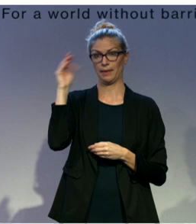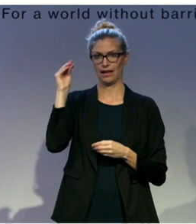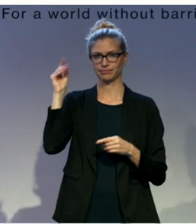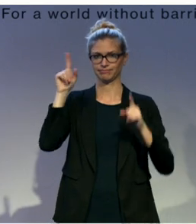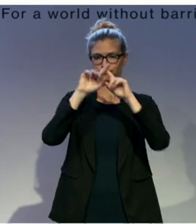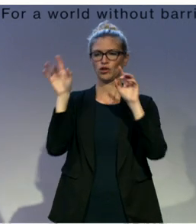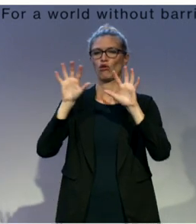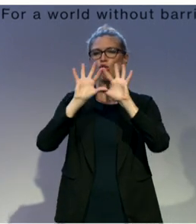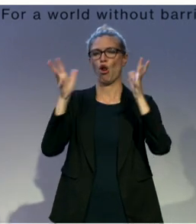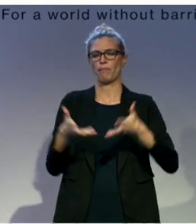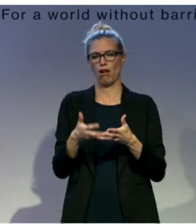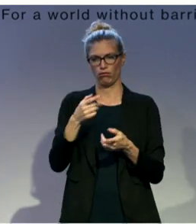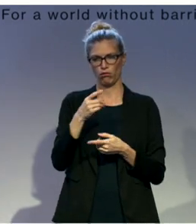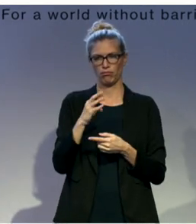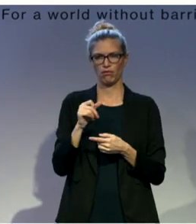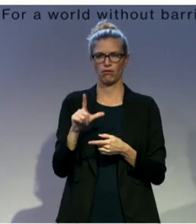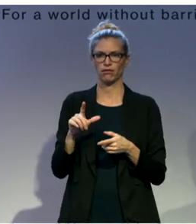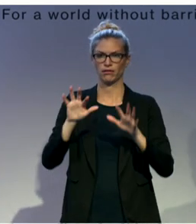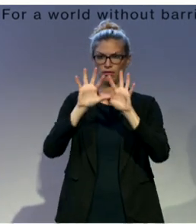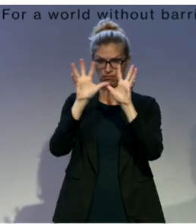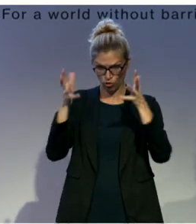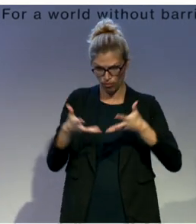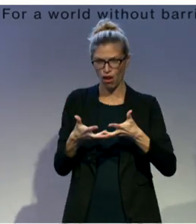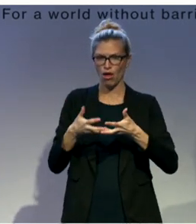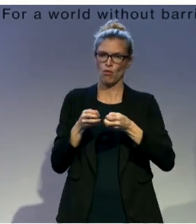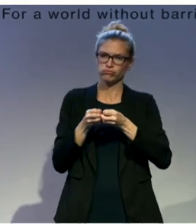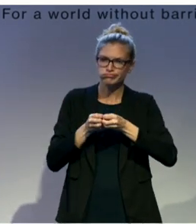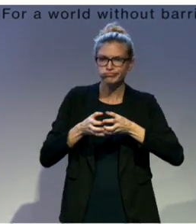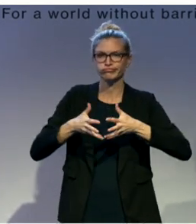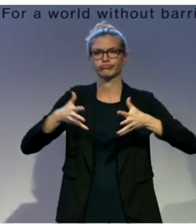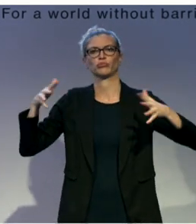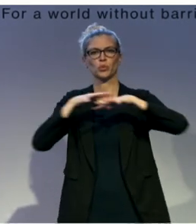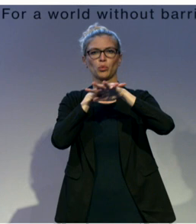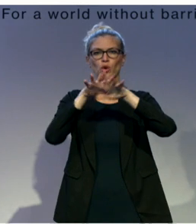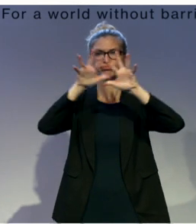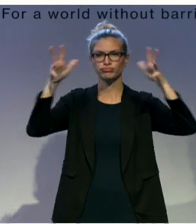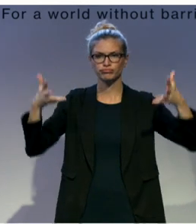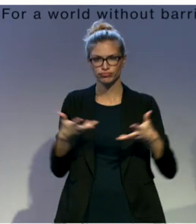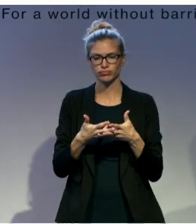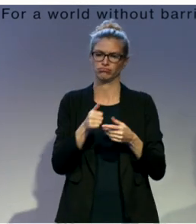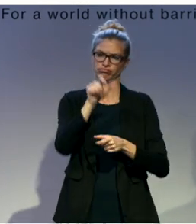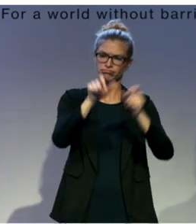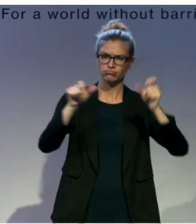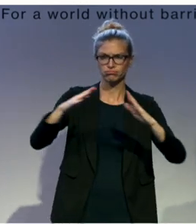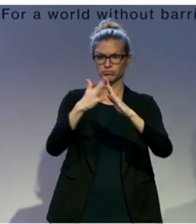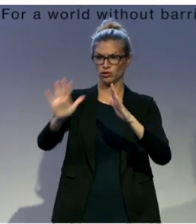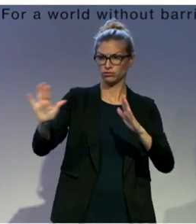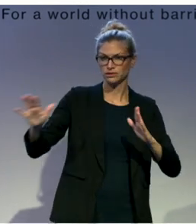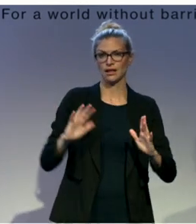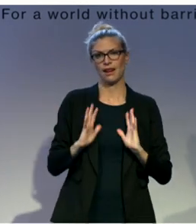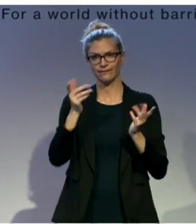participation, influence, and representation of all citizens in political processes and governance structures.